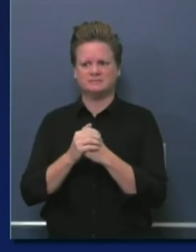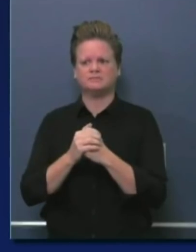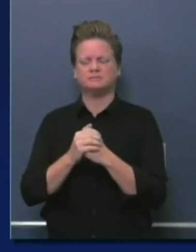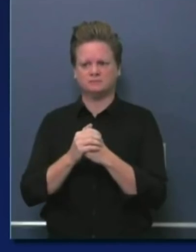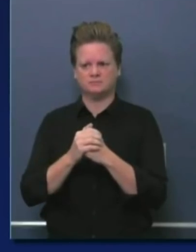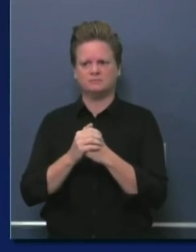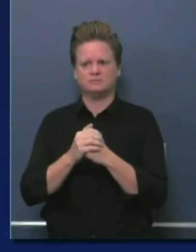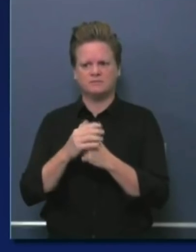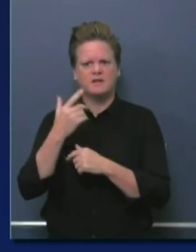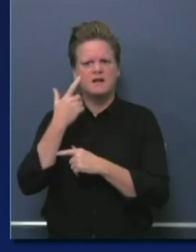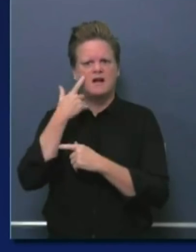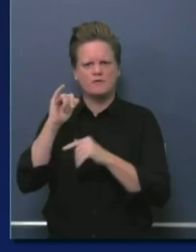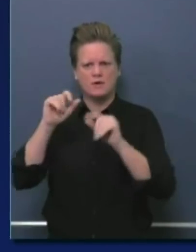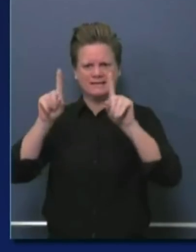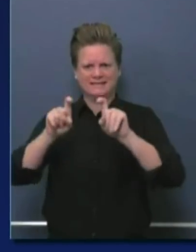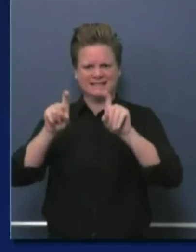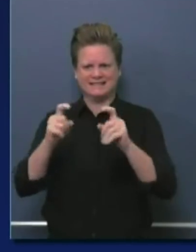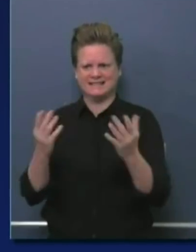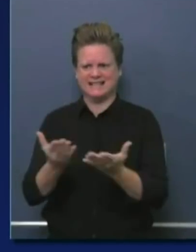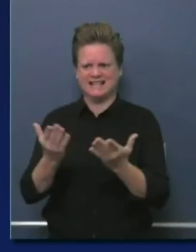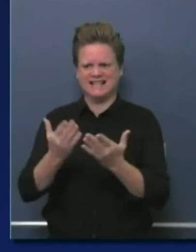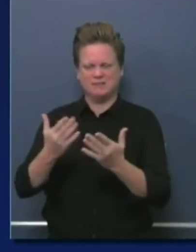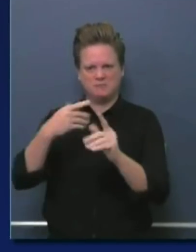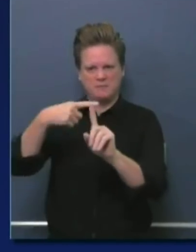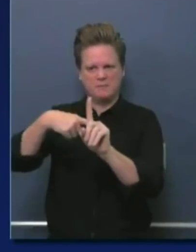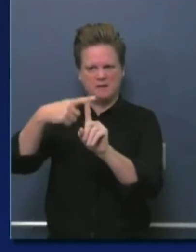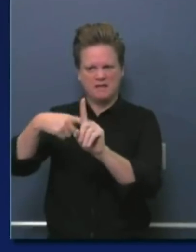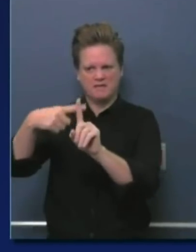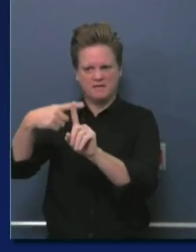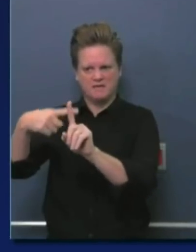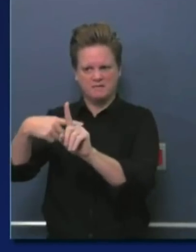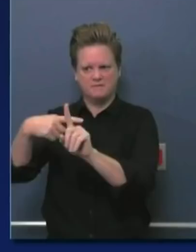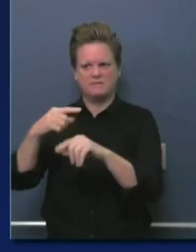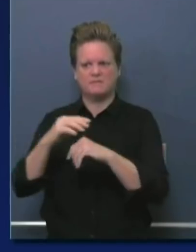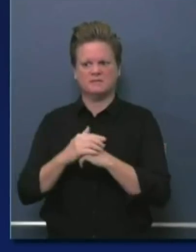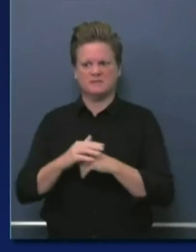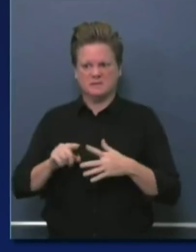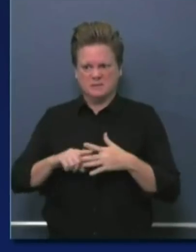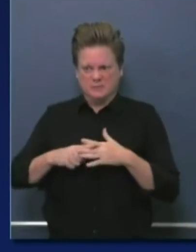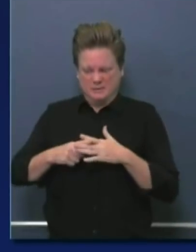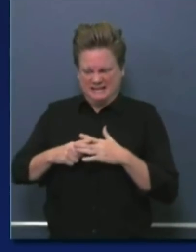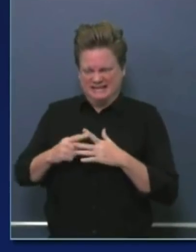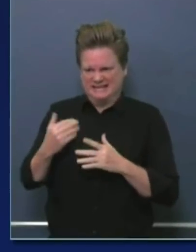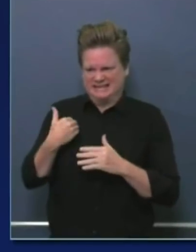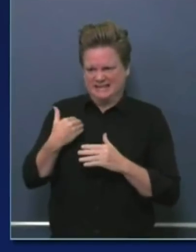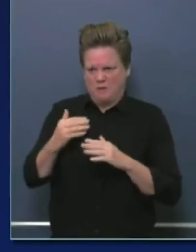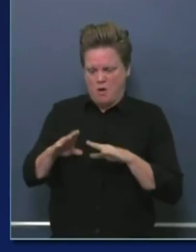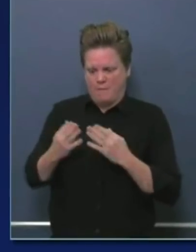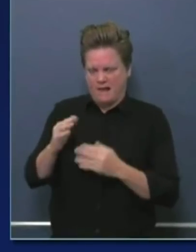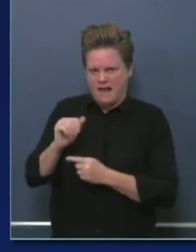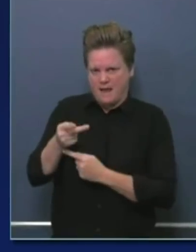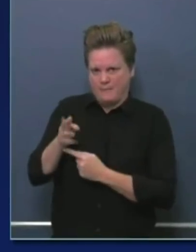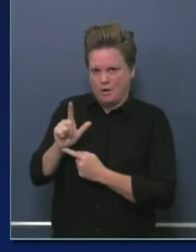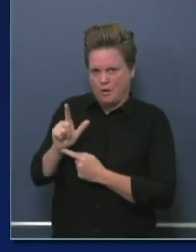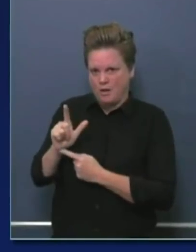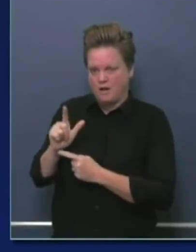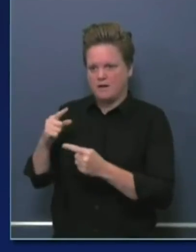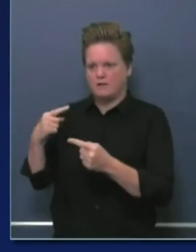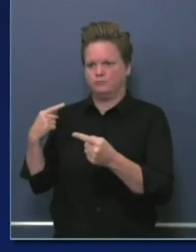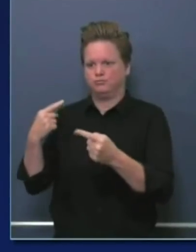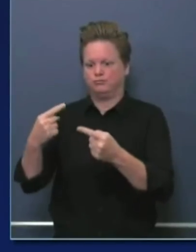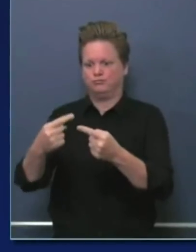2,000 people every month for the beginning of April. We've been able to increase our testing